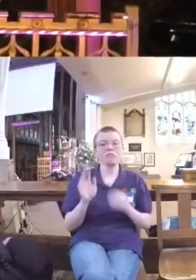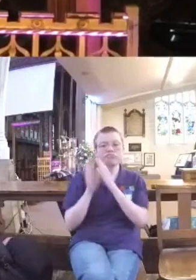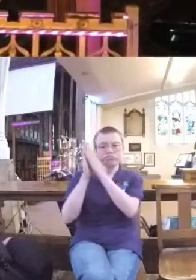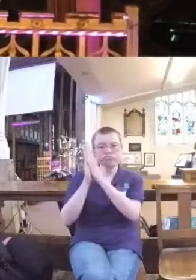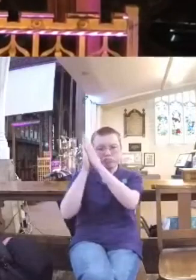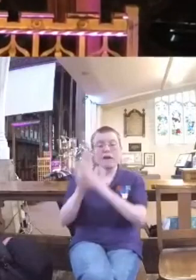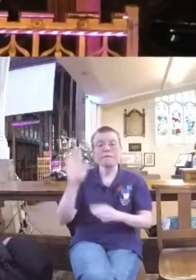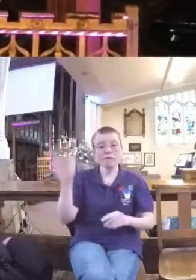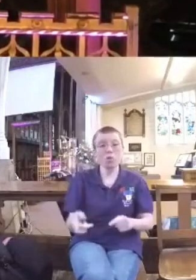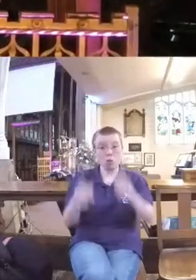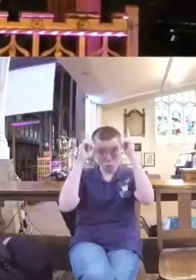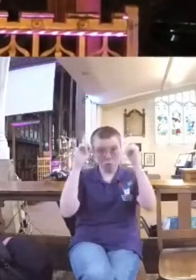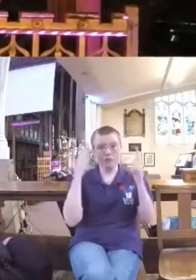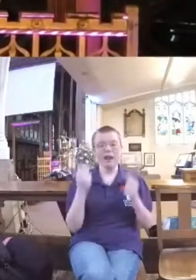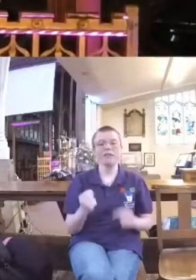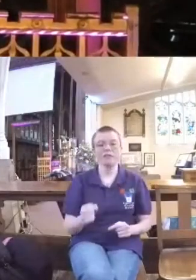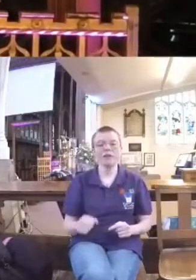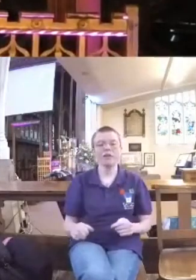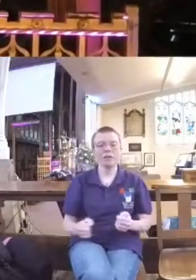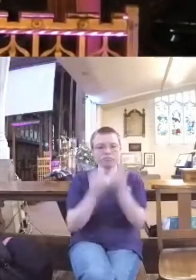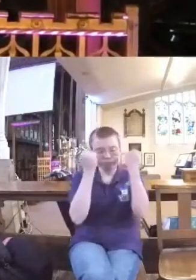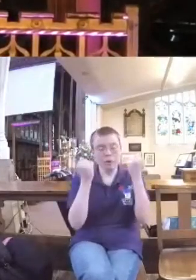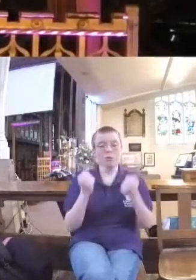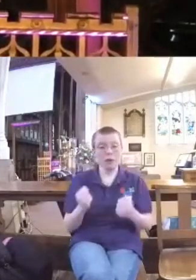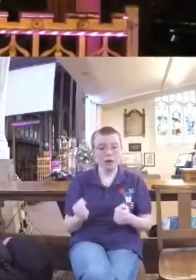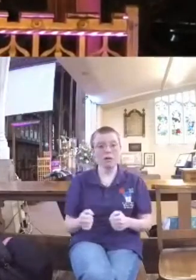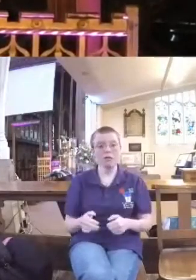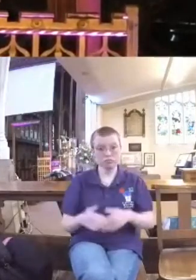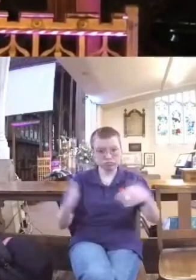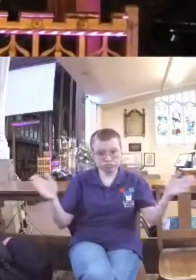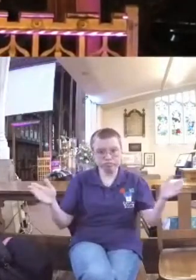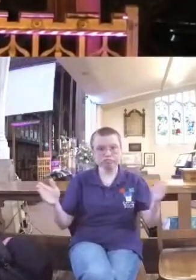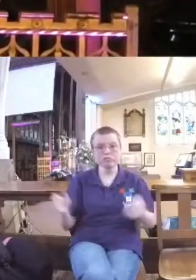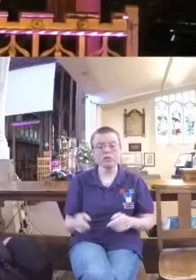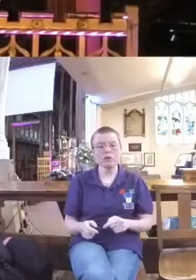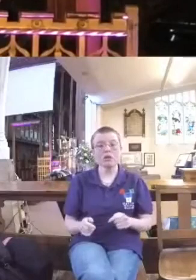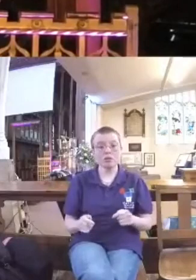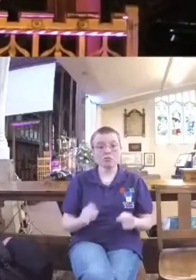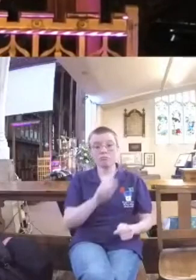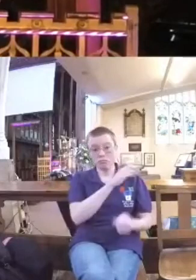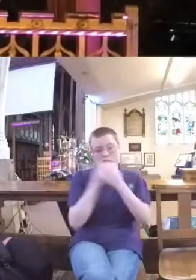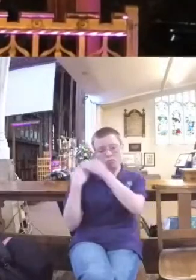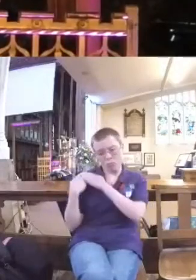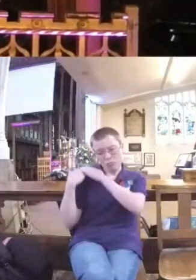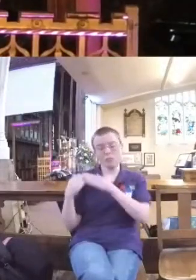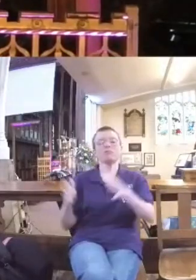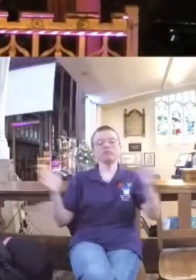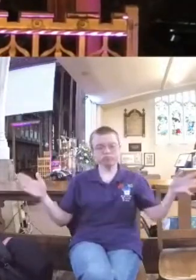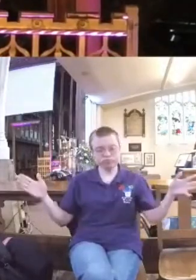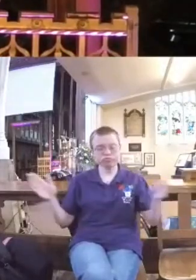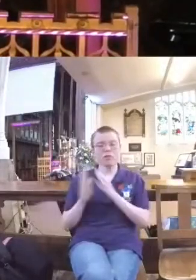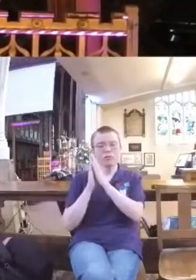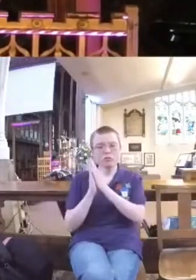responsibility and many in authority will stumble. Pray for our church leaders, pray for government.